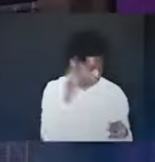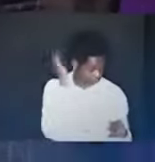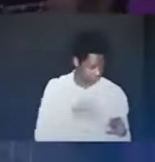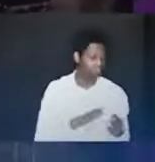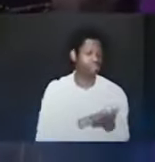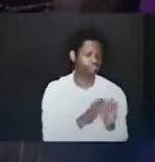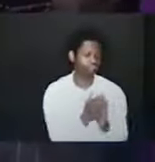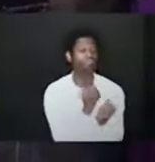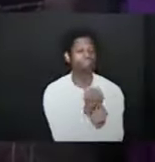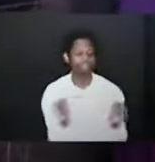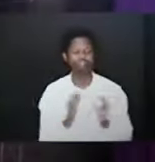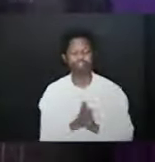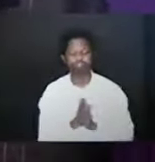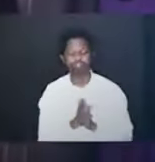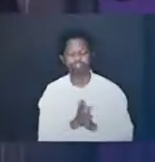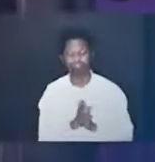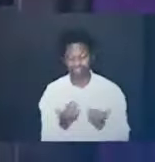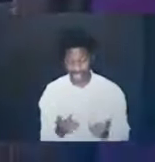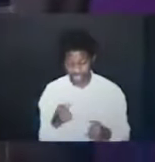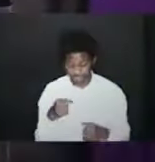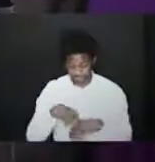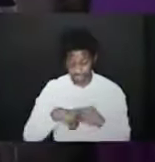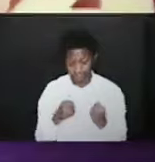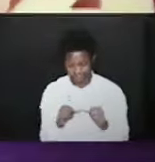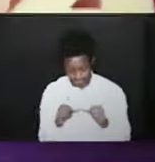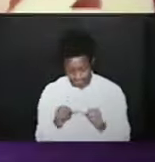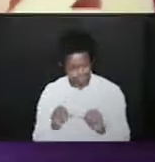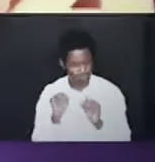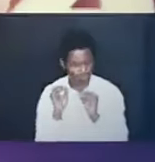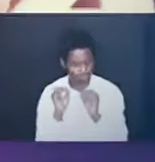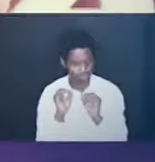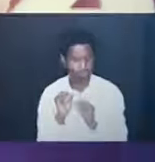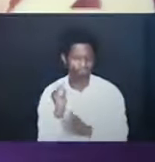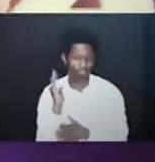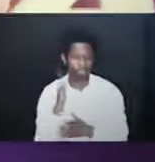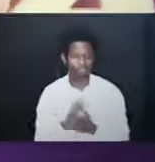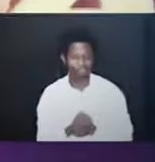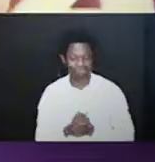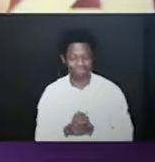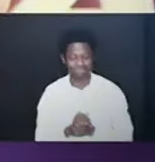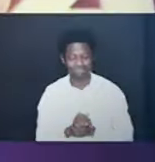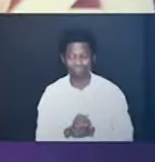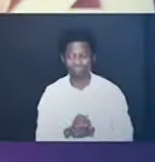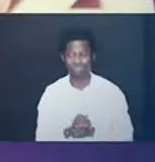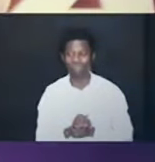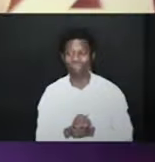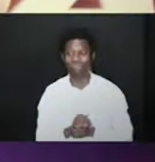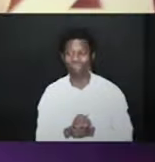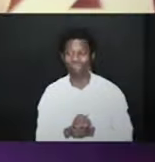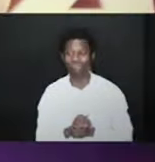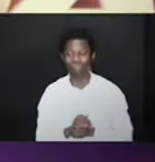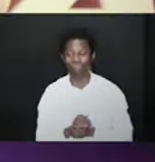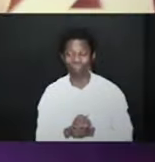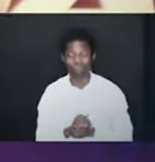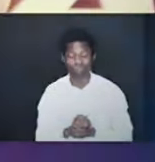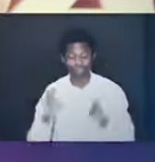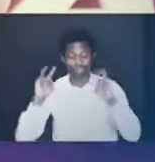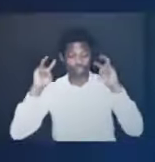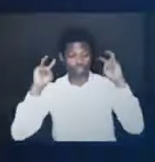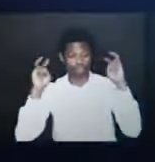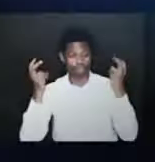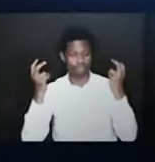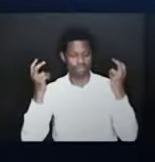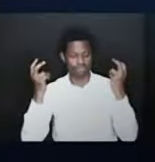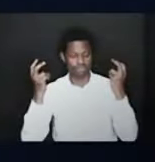today we want to continue and my topic is israel substituted in the new covenant